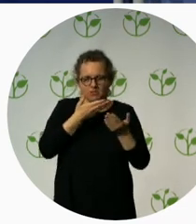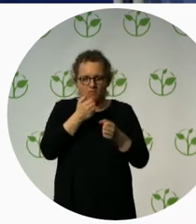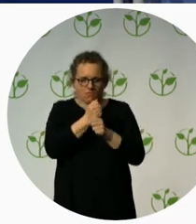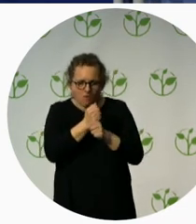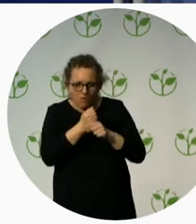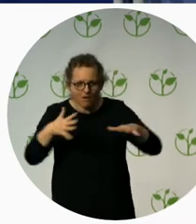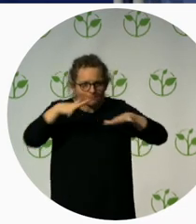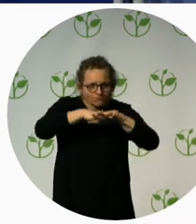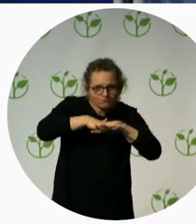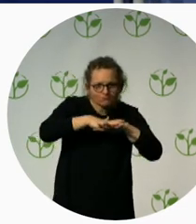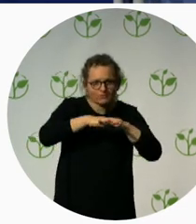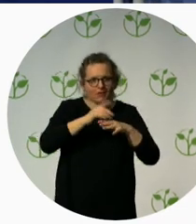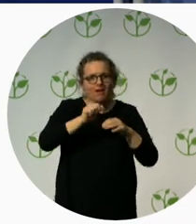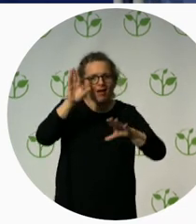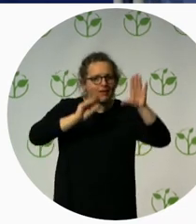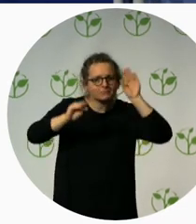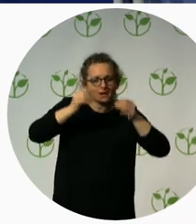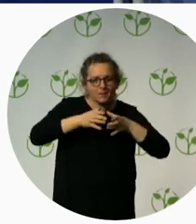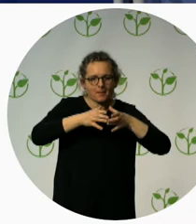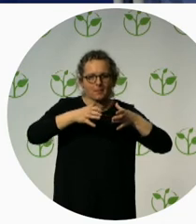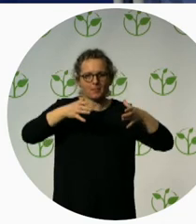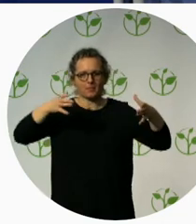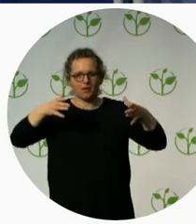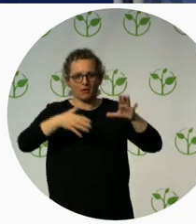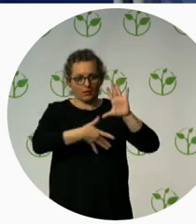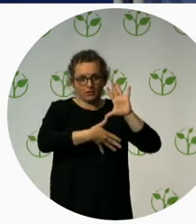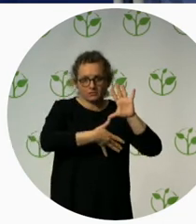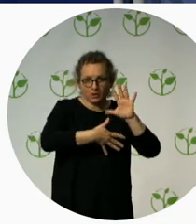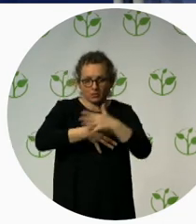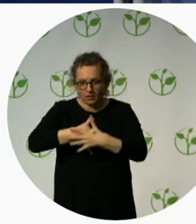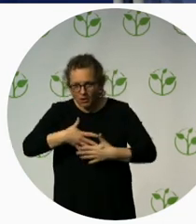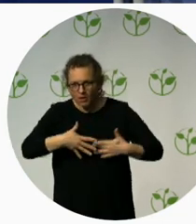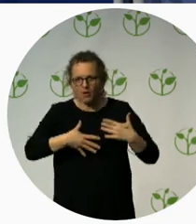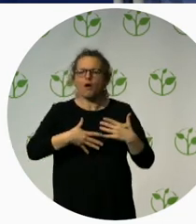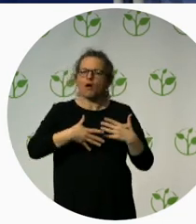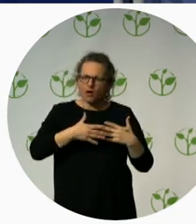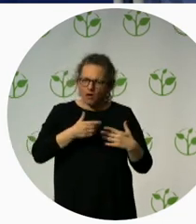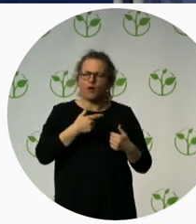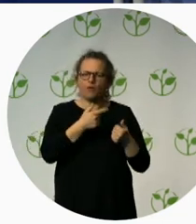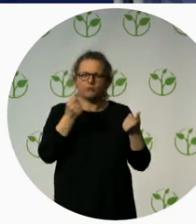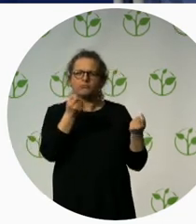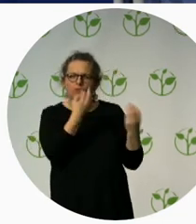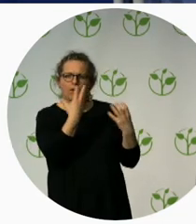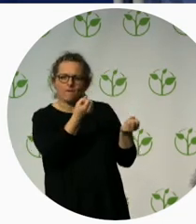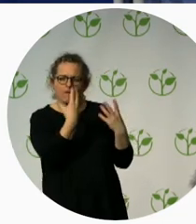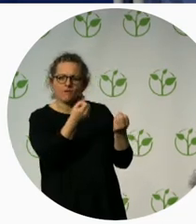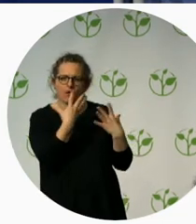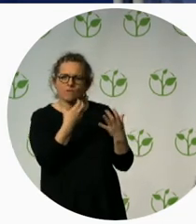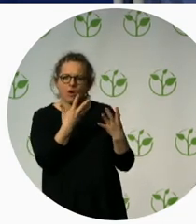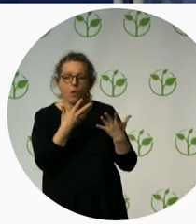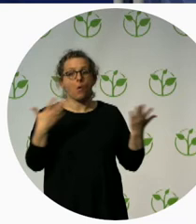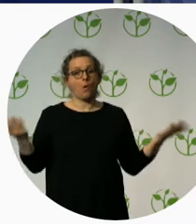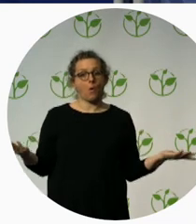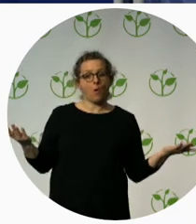think we've heard it from South America. We've heard it especially also in the case of Marco Pizio's organization,